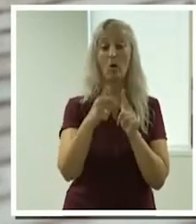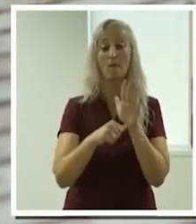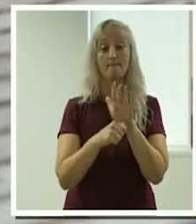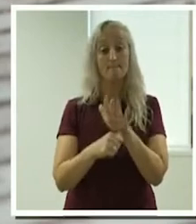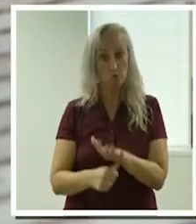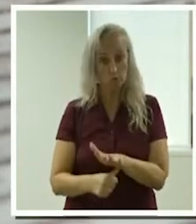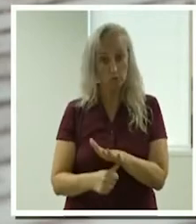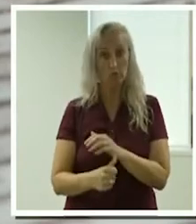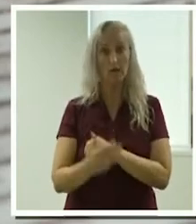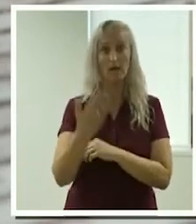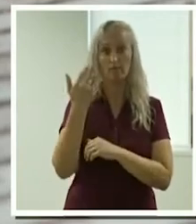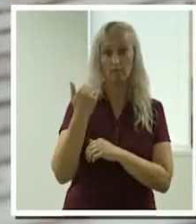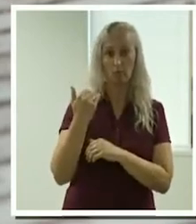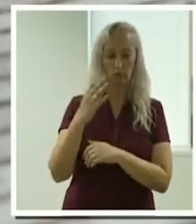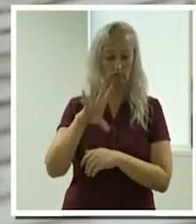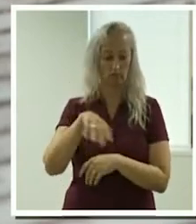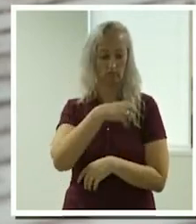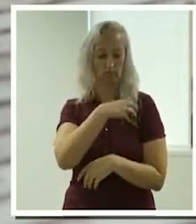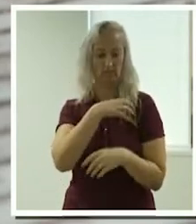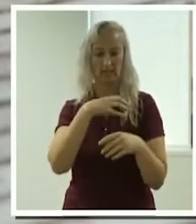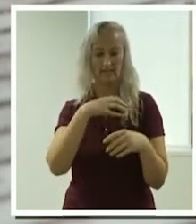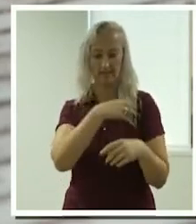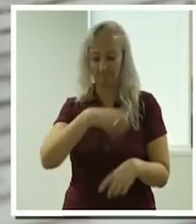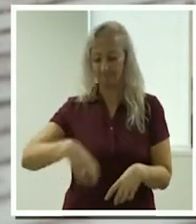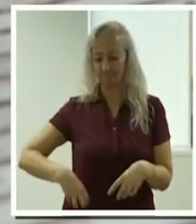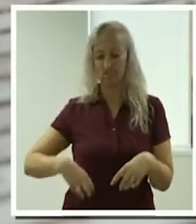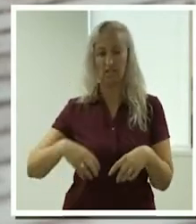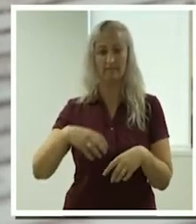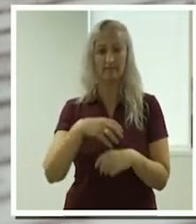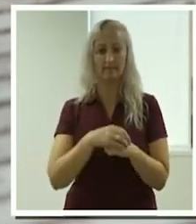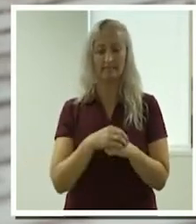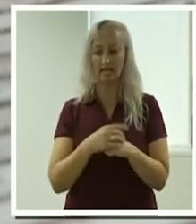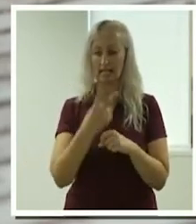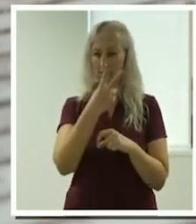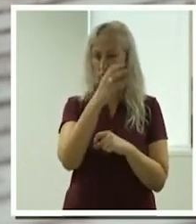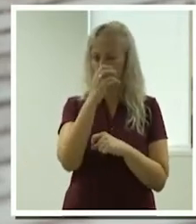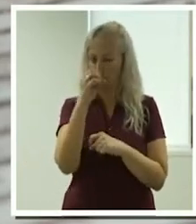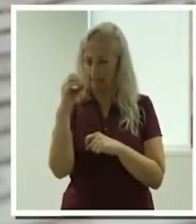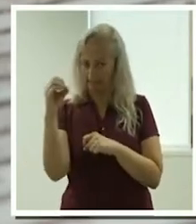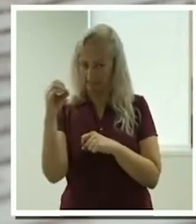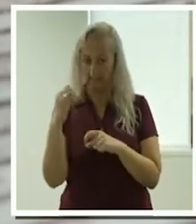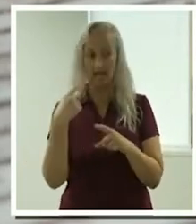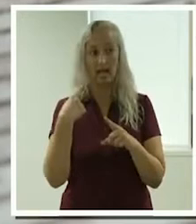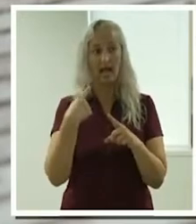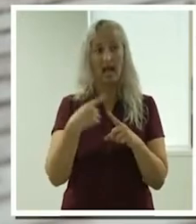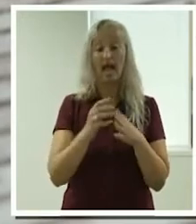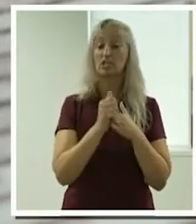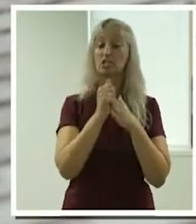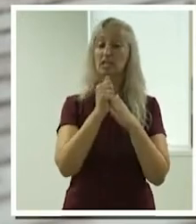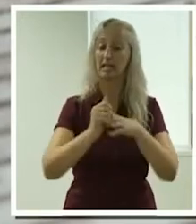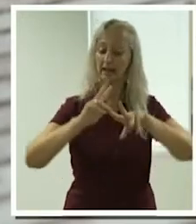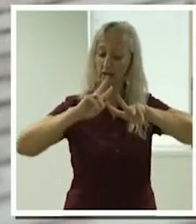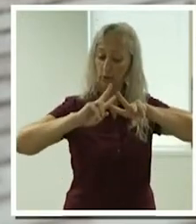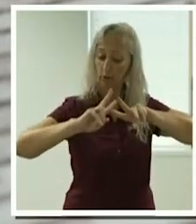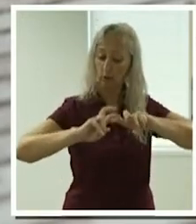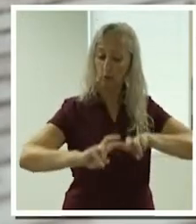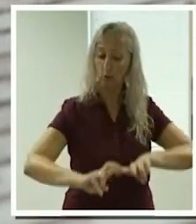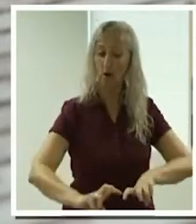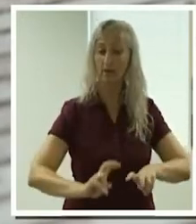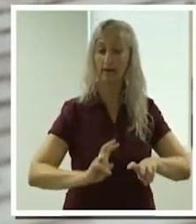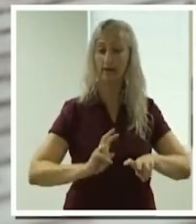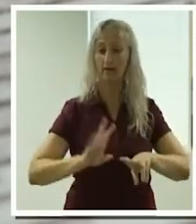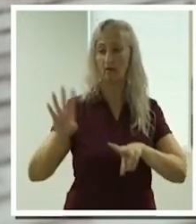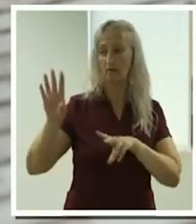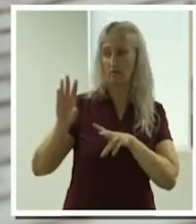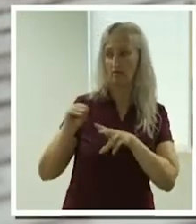in 1995 to 2000. And in 2018, Kate also led the Carnell Patterson inquiry on behalf of the federal